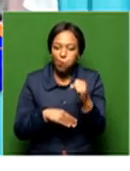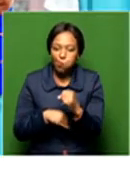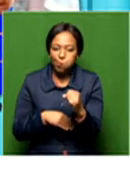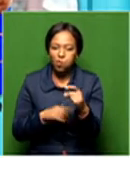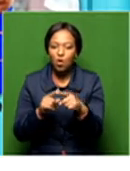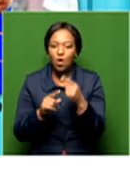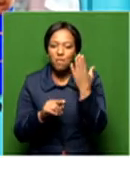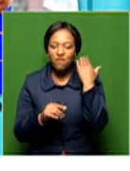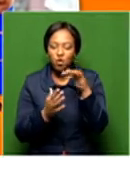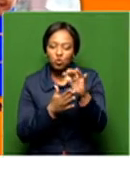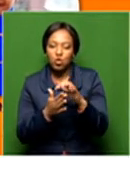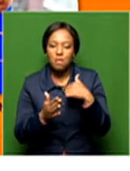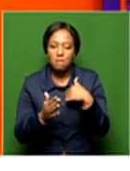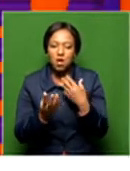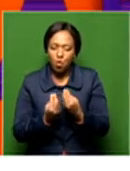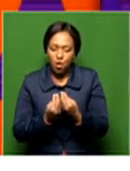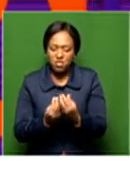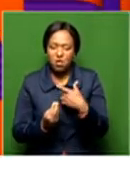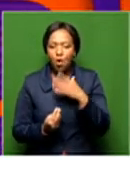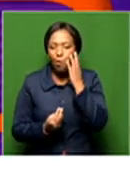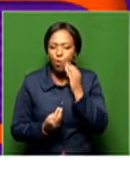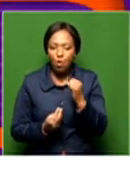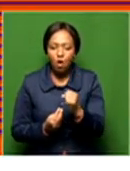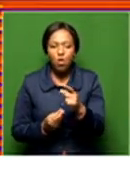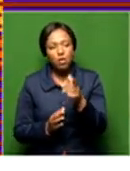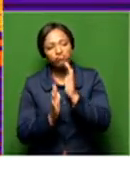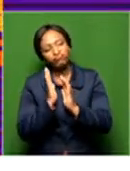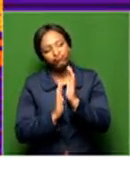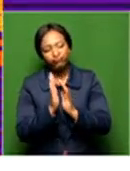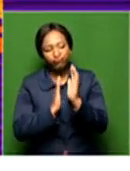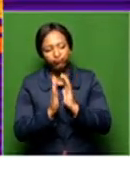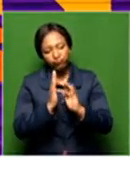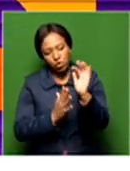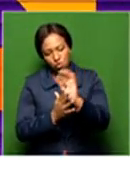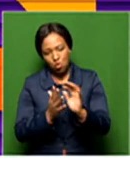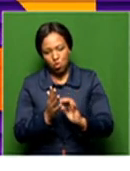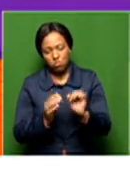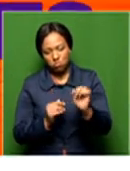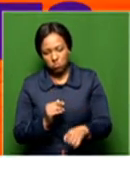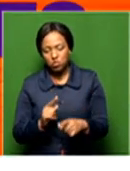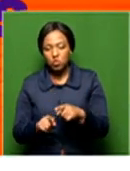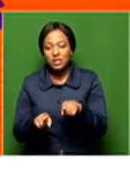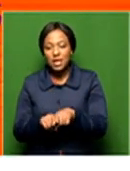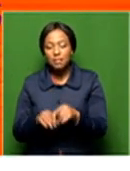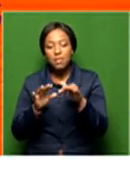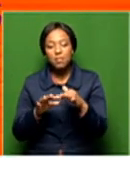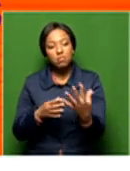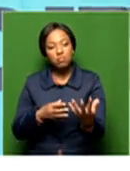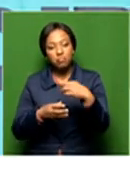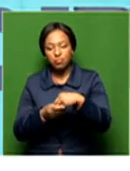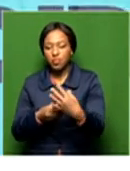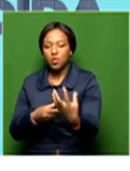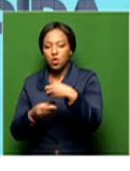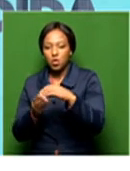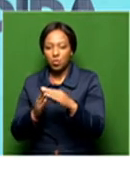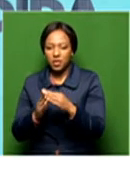stories. So I grew up with Abukoko who used to tell a scene of songs. And this is what we want to get people within society getting used to.